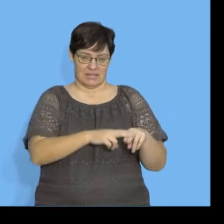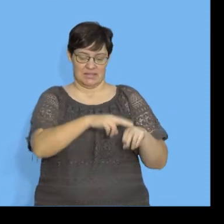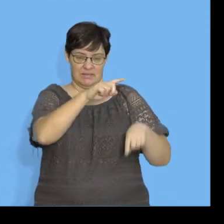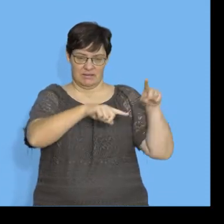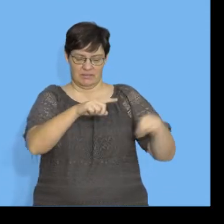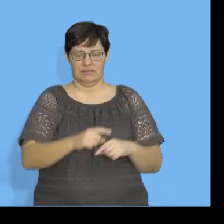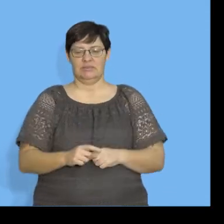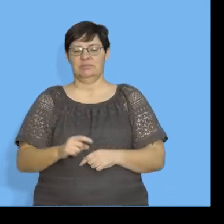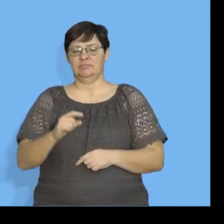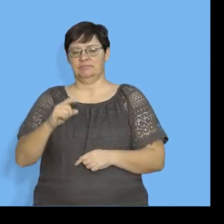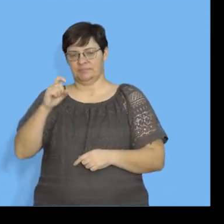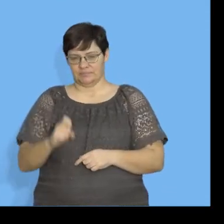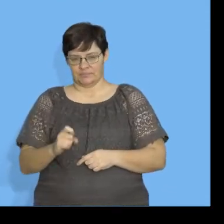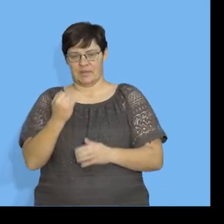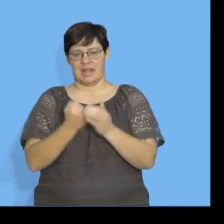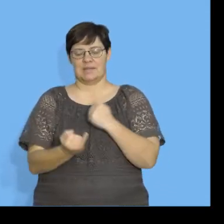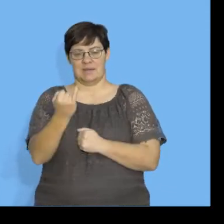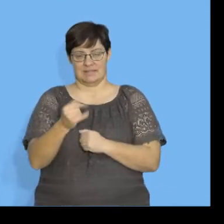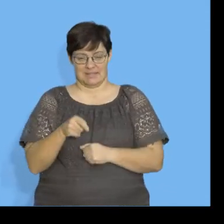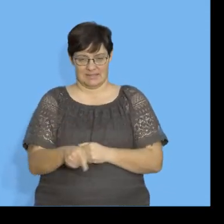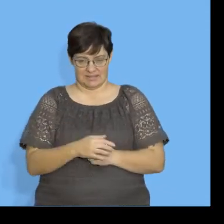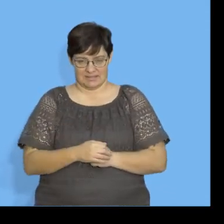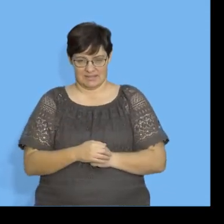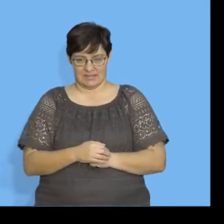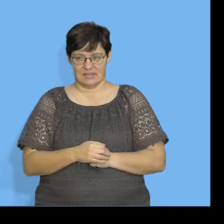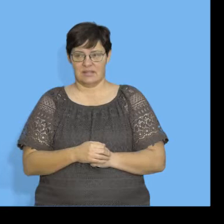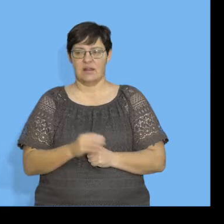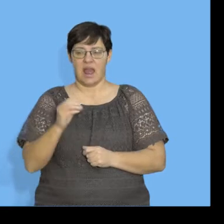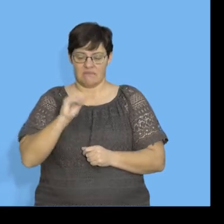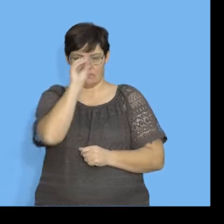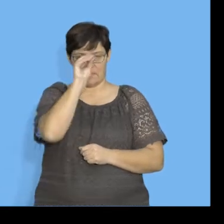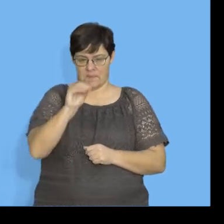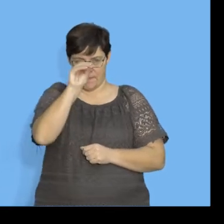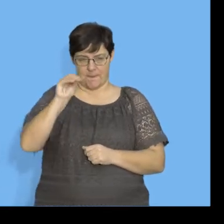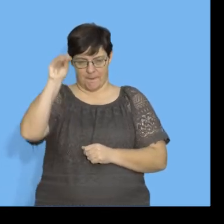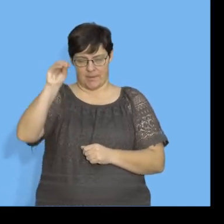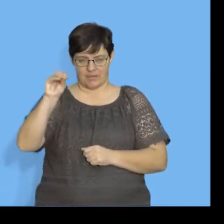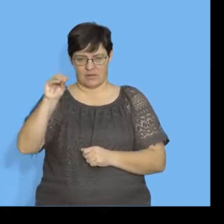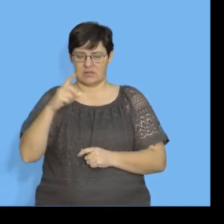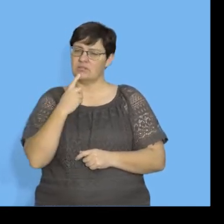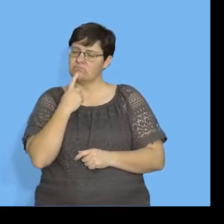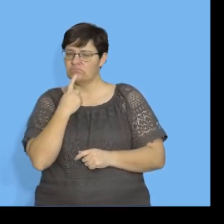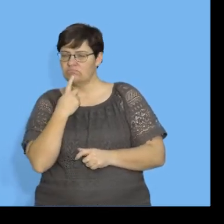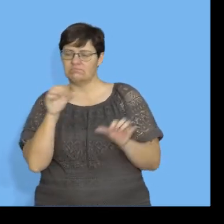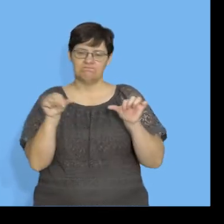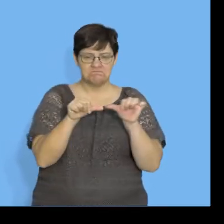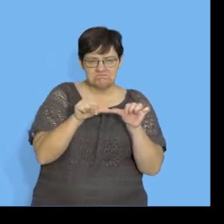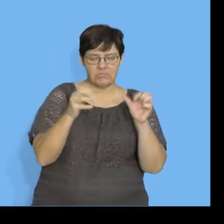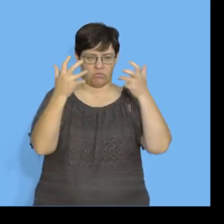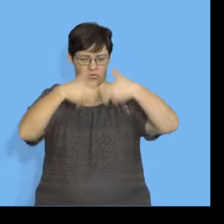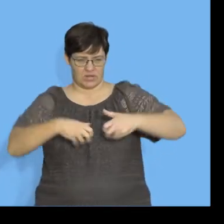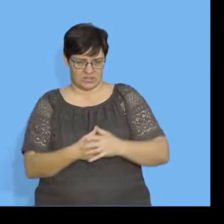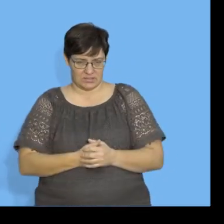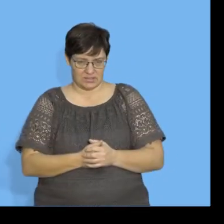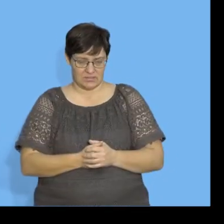variable. Our x, which is independent variable. And, to put some point there and really estimate